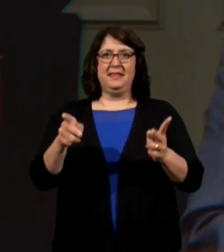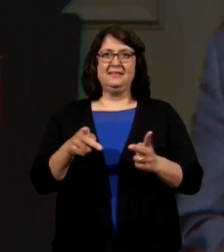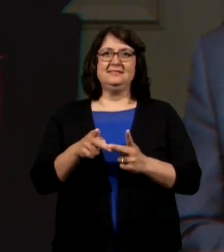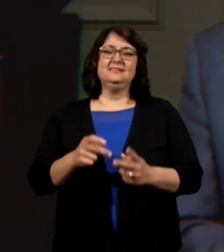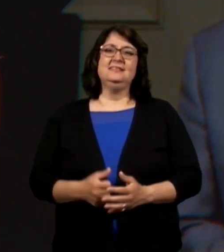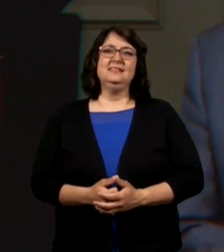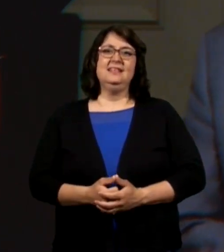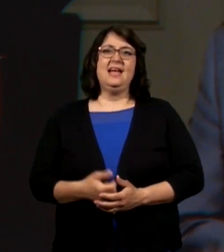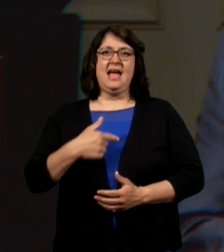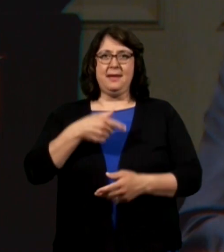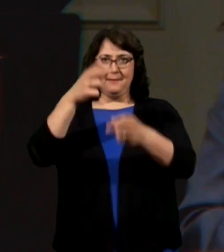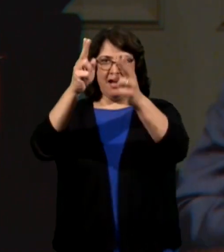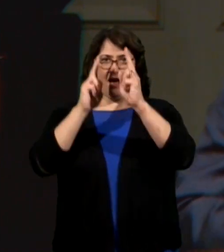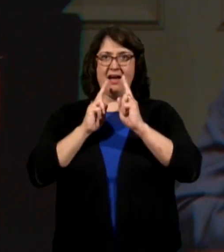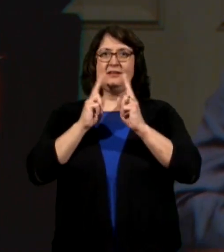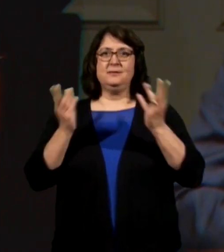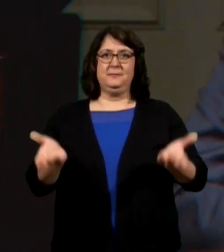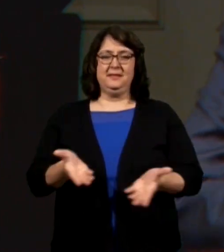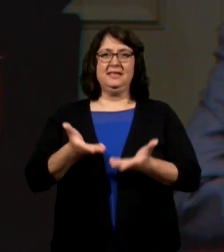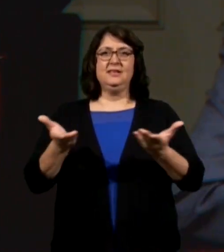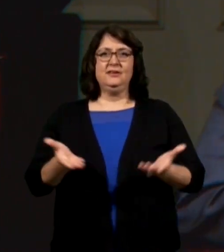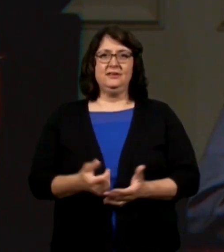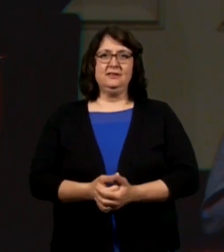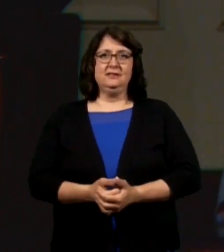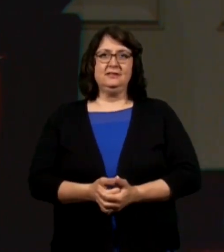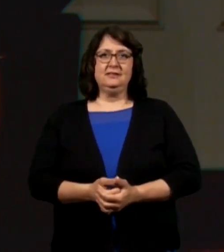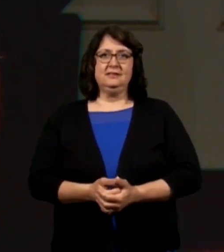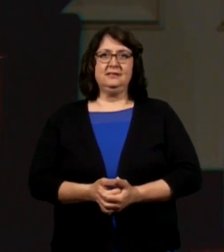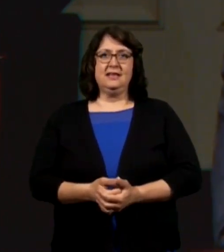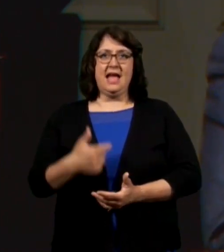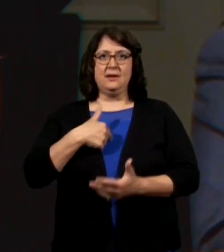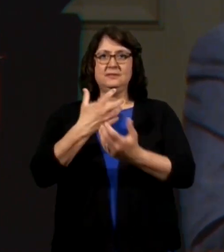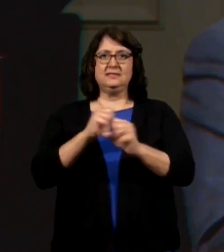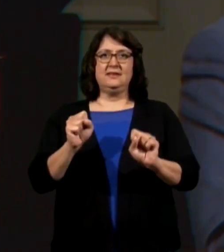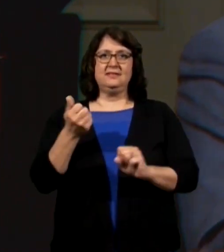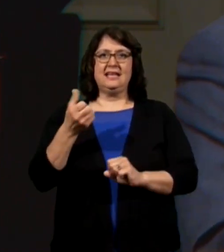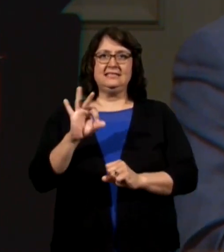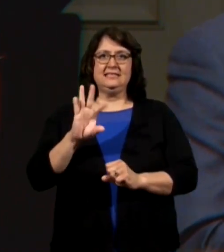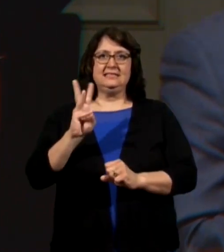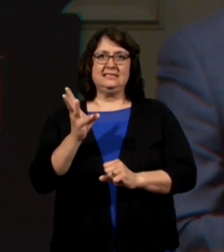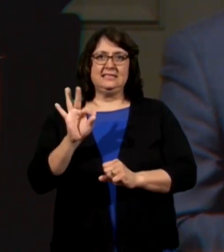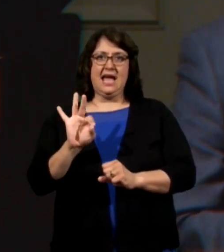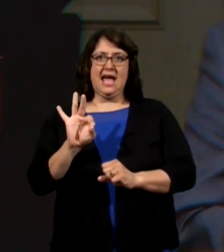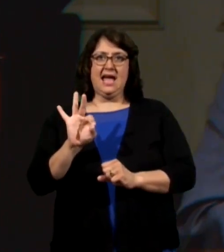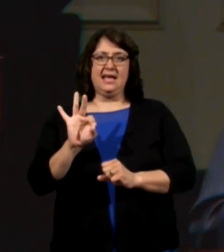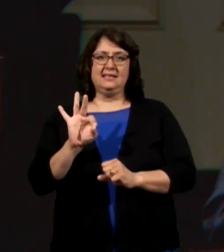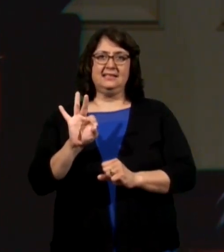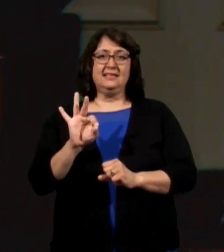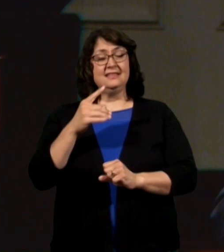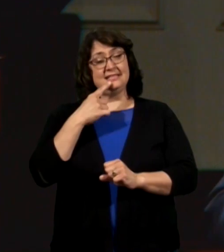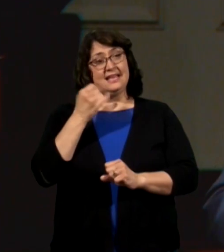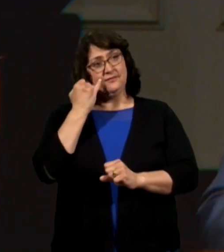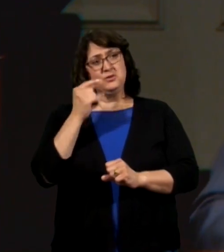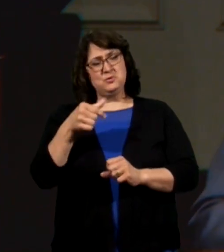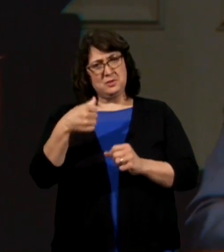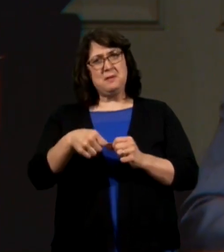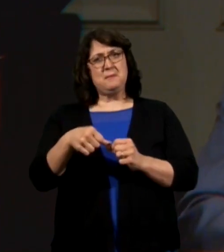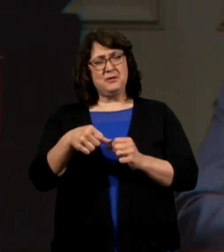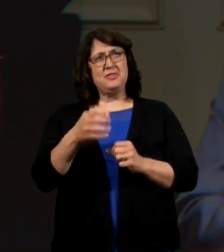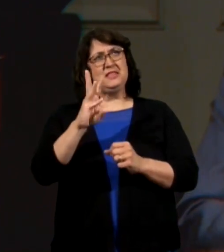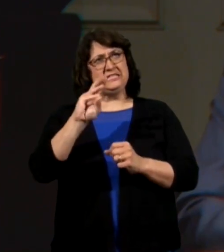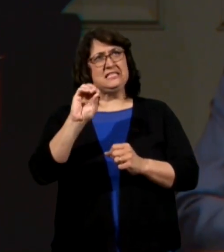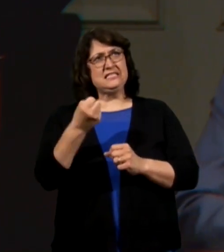I'm honored to be here. I was saved in 1969. They say if you can remember the